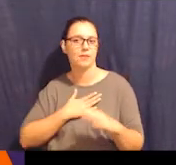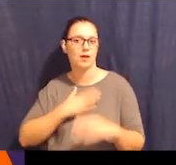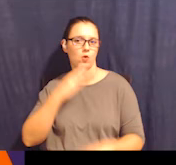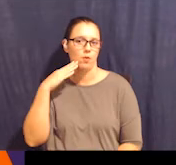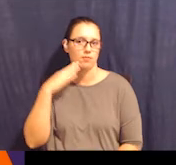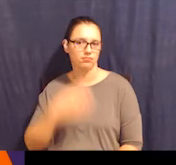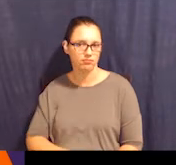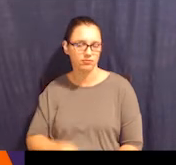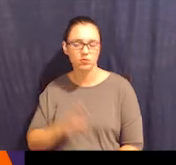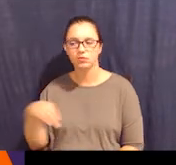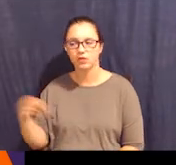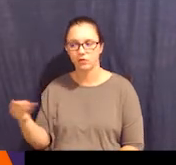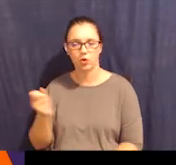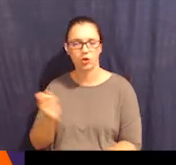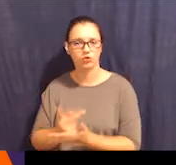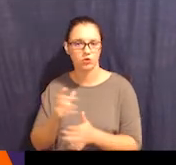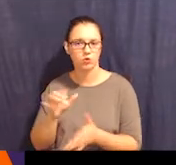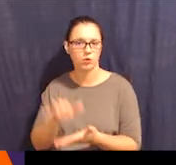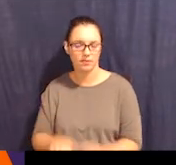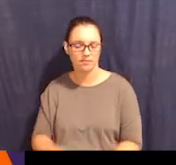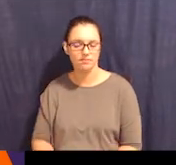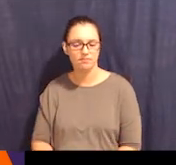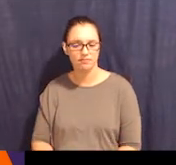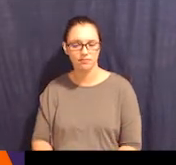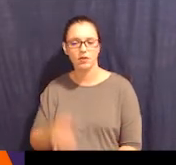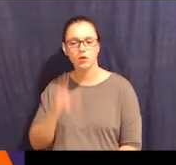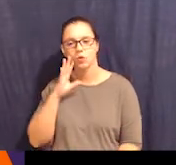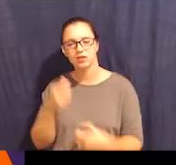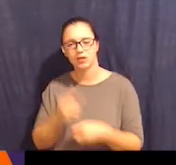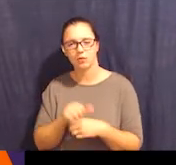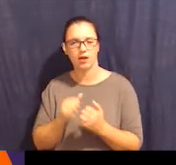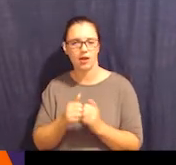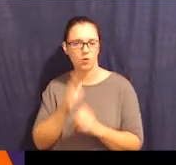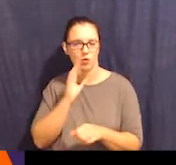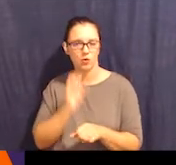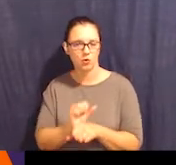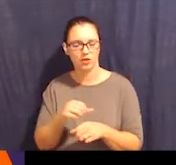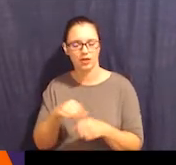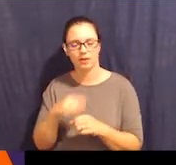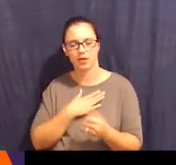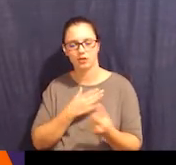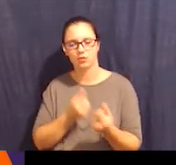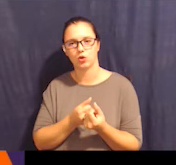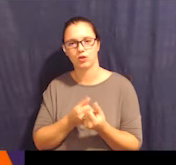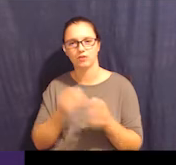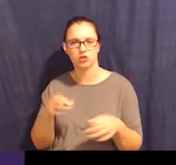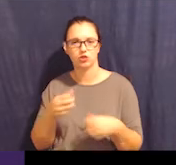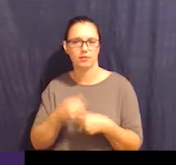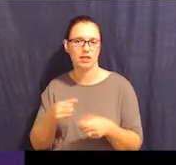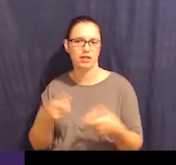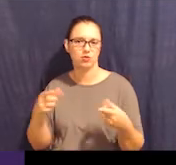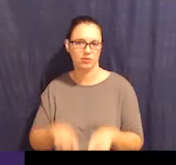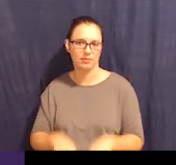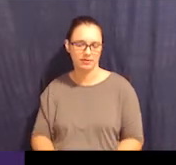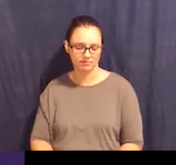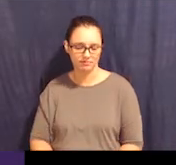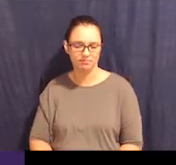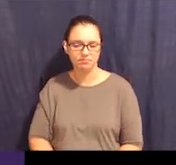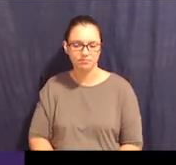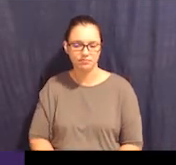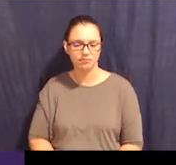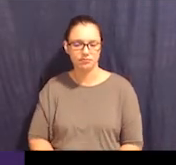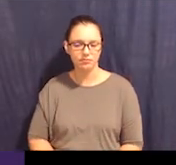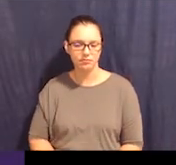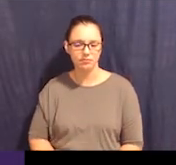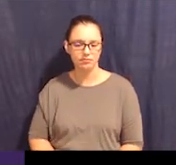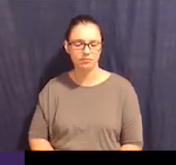how that's all going to work in my supported decision-making agreement. And again, we want to make sure that it works for that person. So I'm going to show